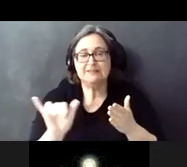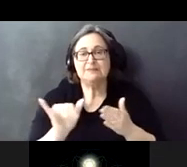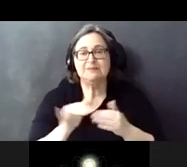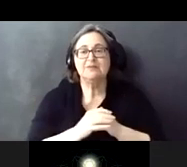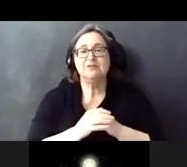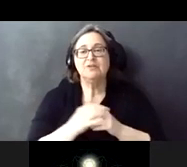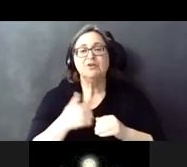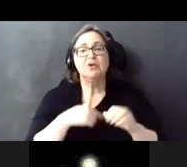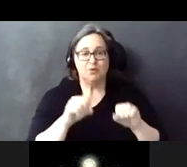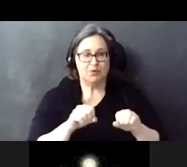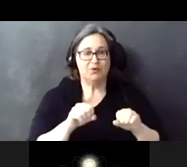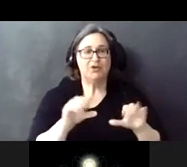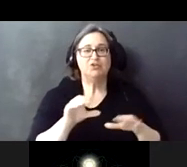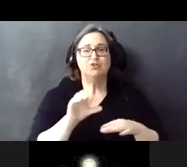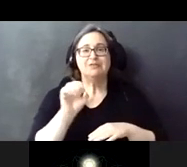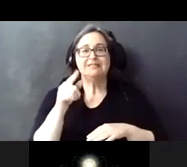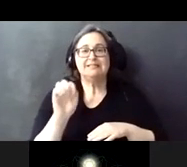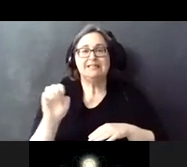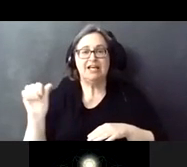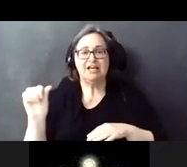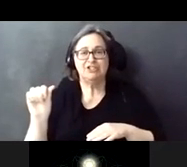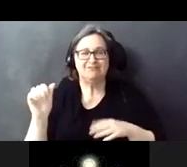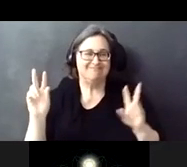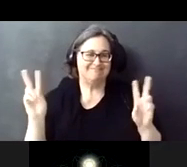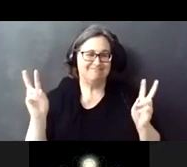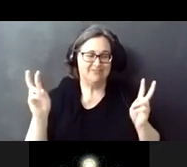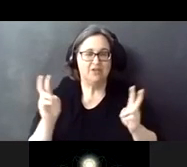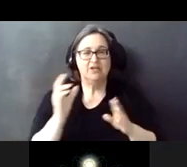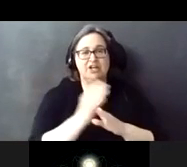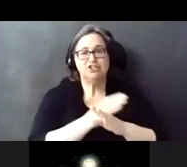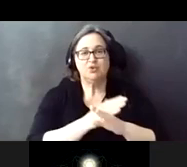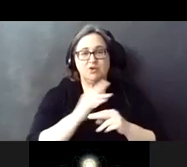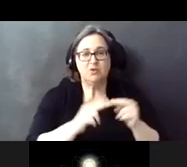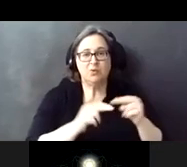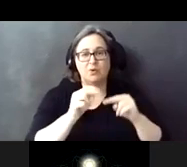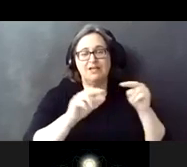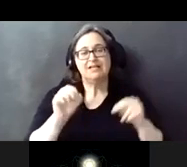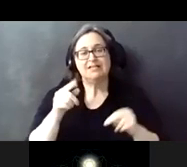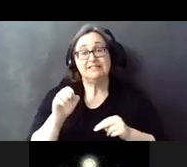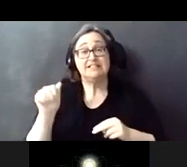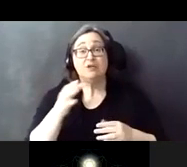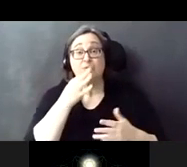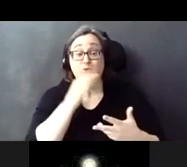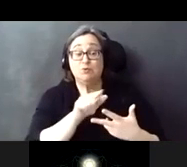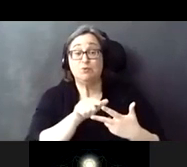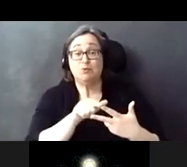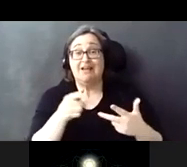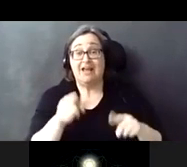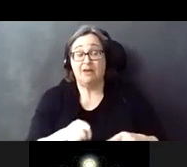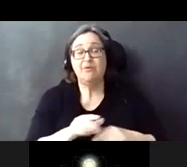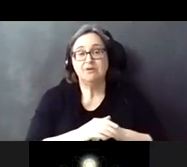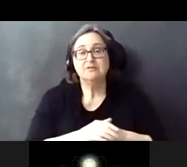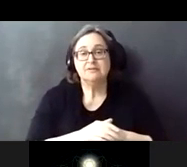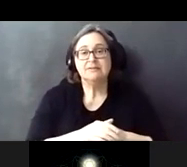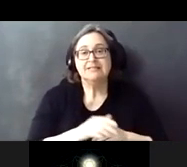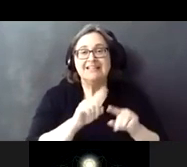Then we'll be going into the stage A, as we call it, construction. That's the stage that is coming up in the in